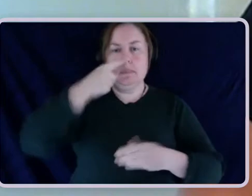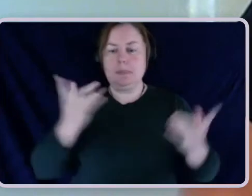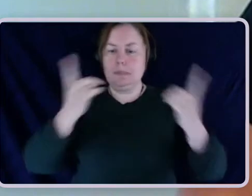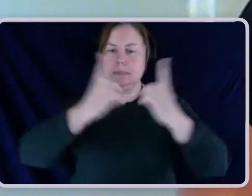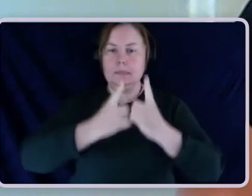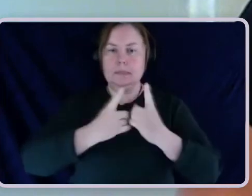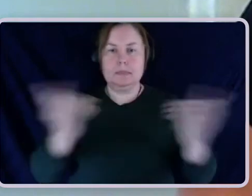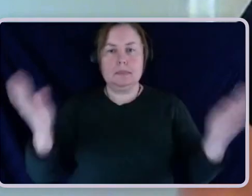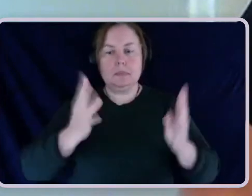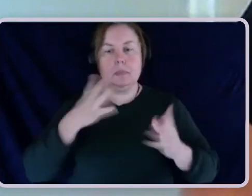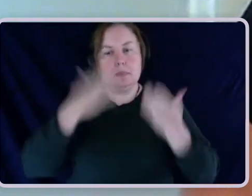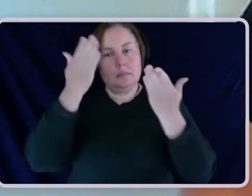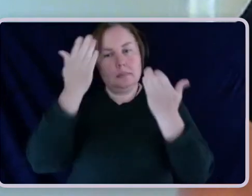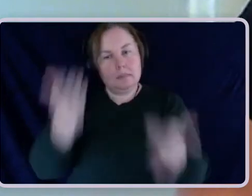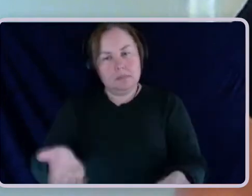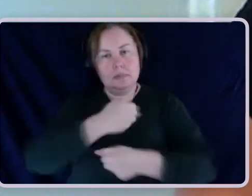present and emerging.